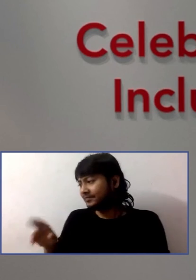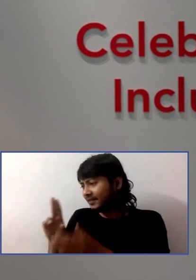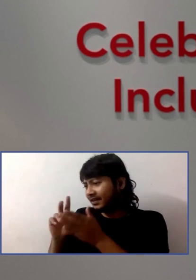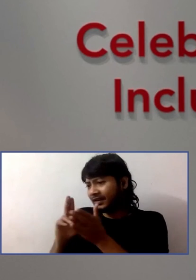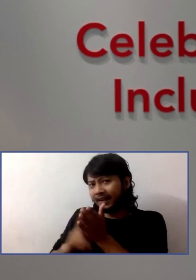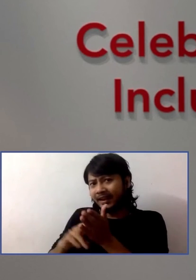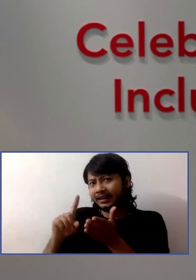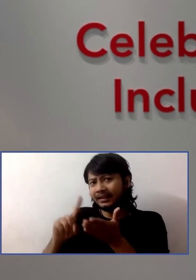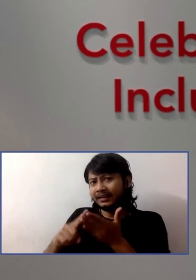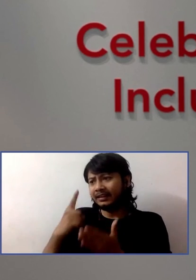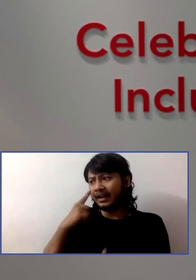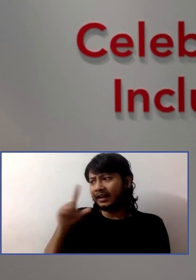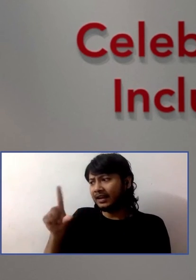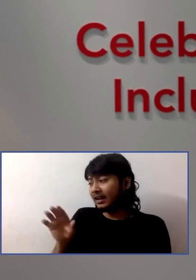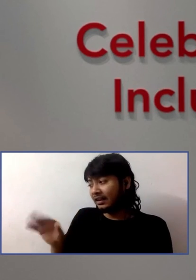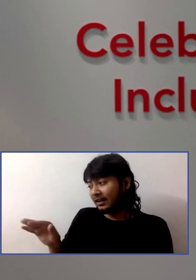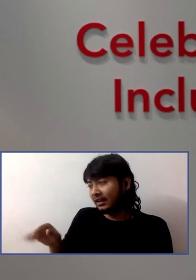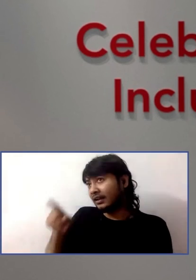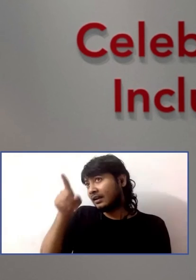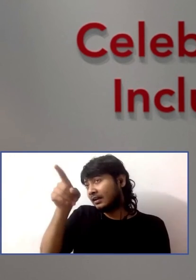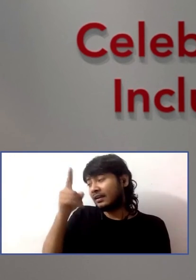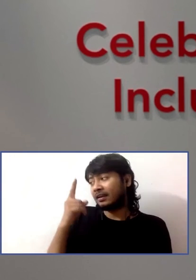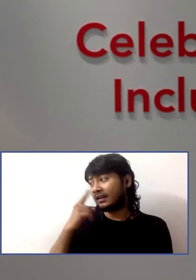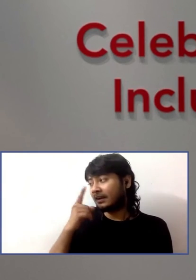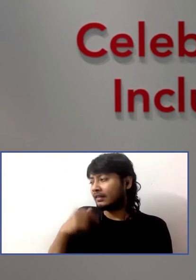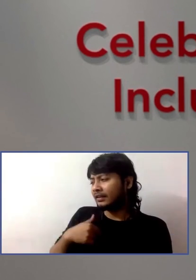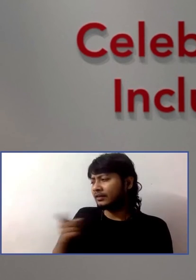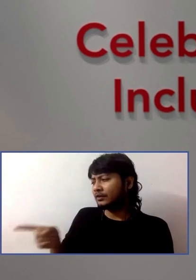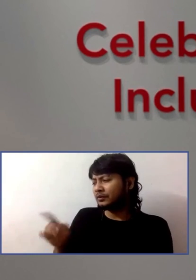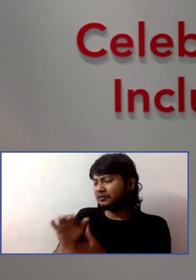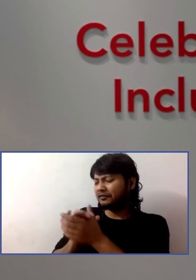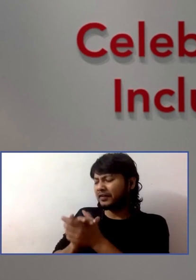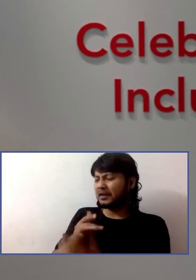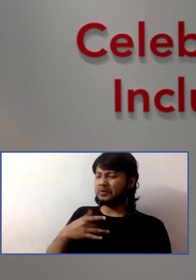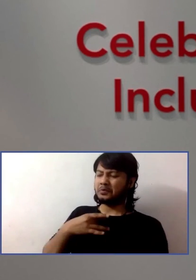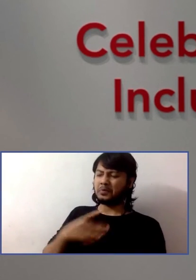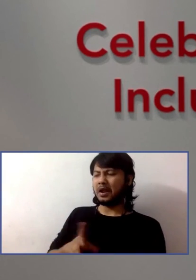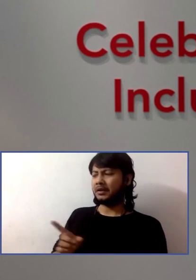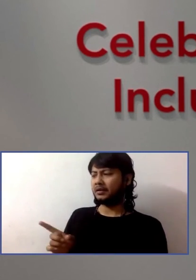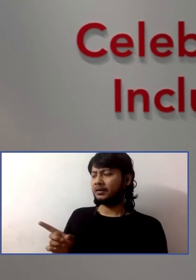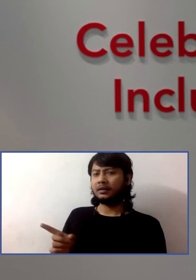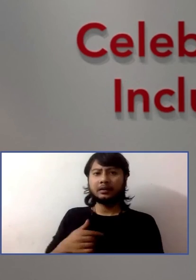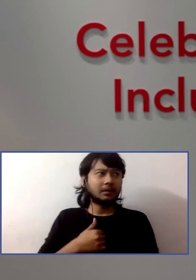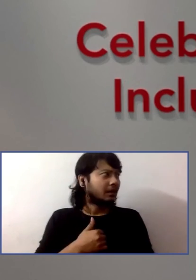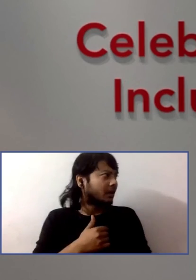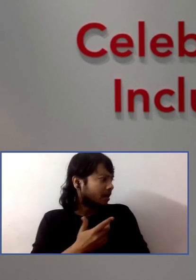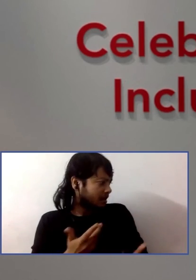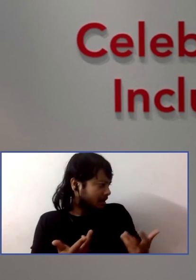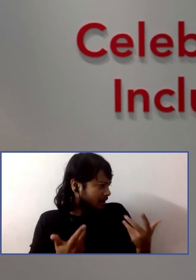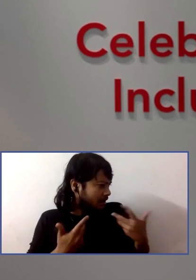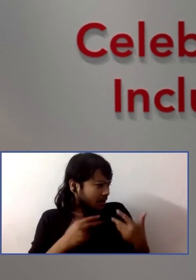friendly. And he says, I don't understand. I didn't say anything.